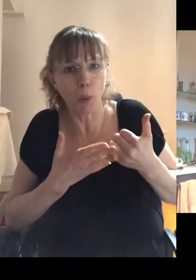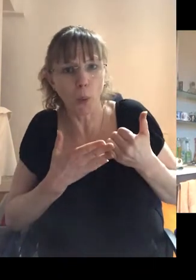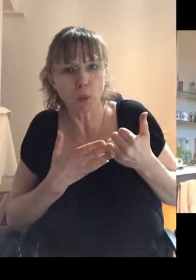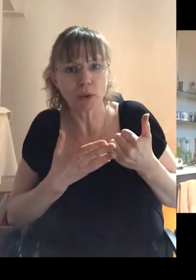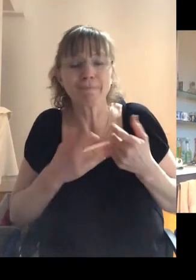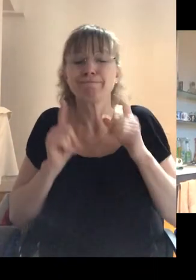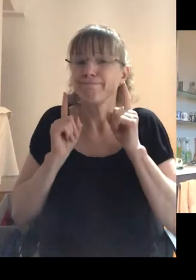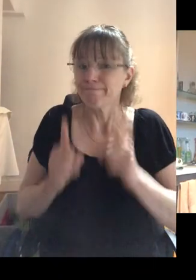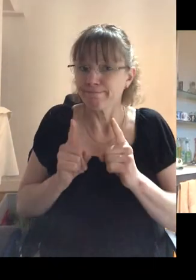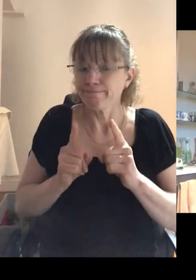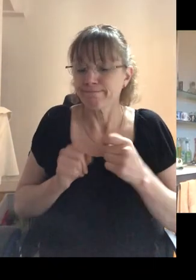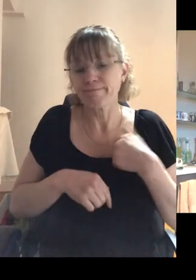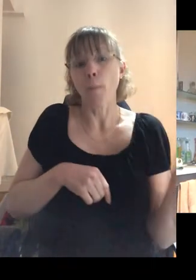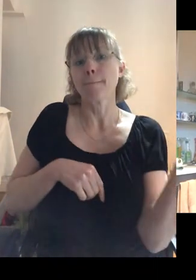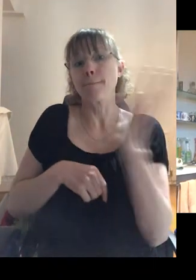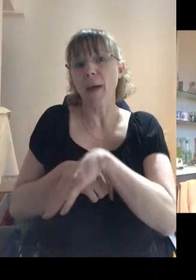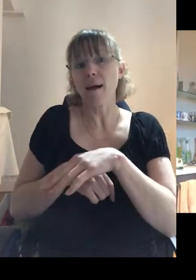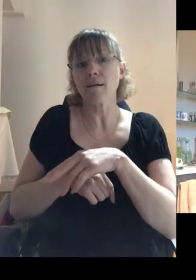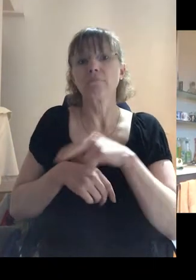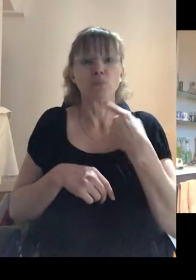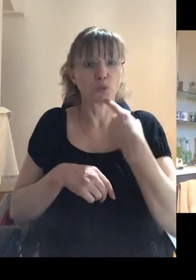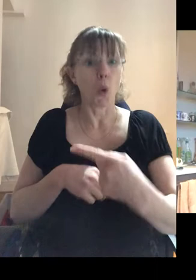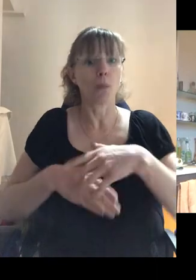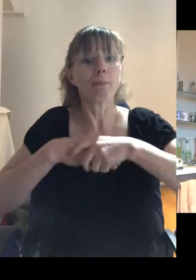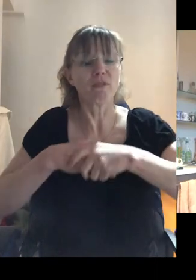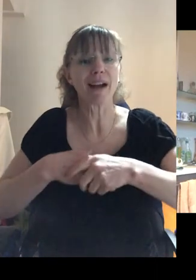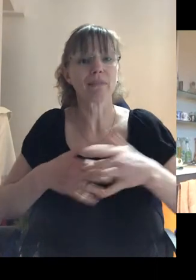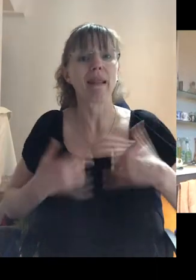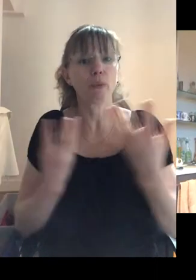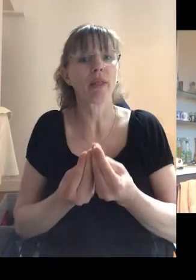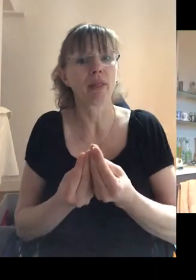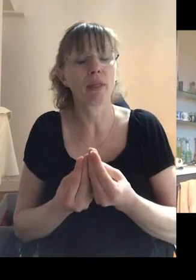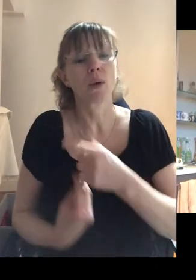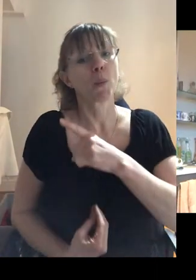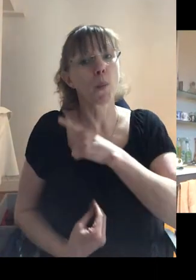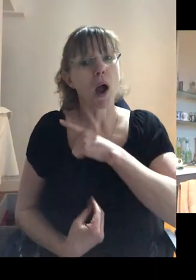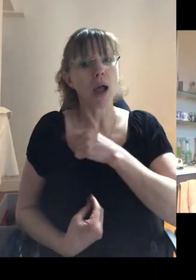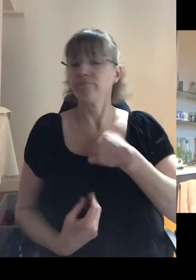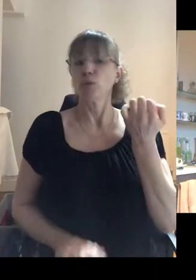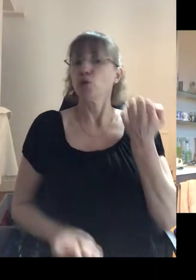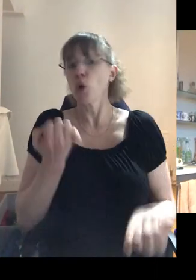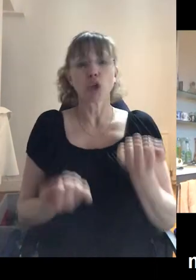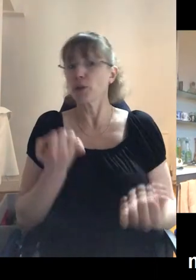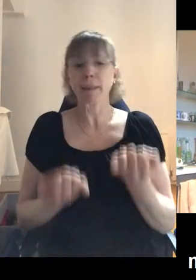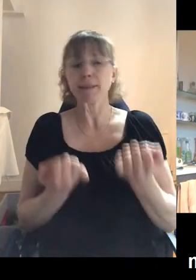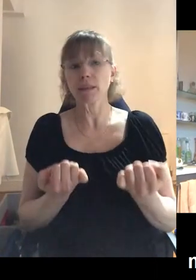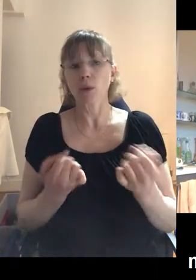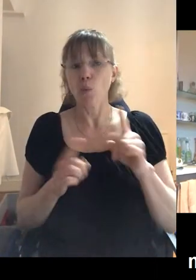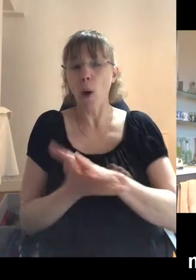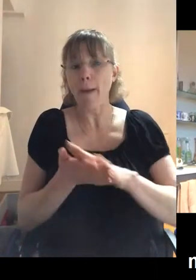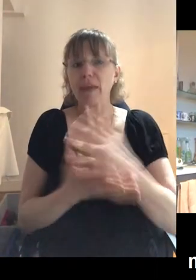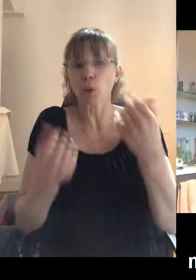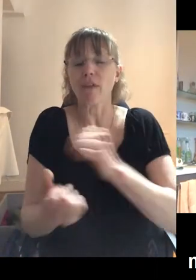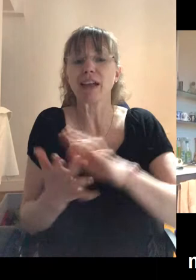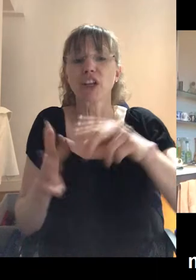um, I went back and told my flatmates because I, I had no judgment about, um, what it meant